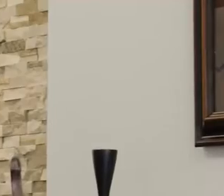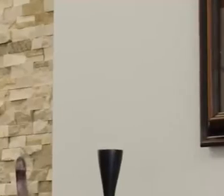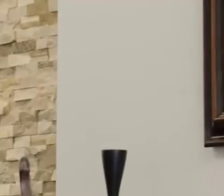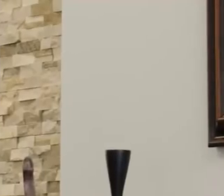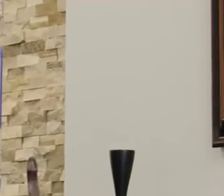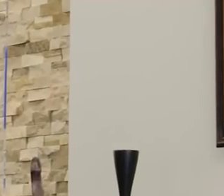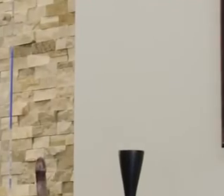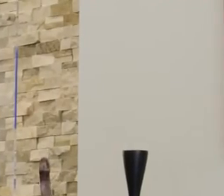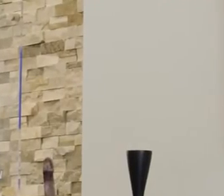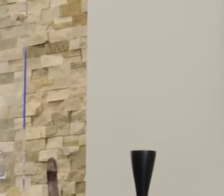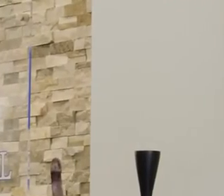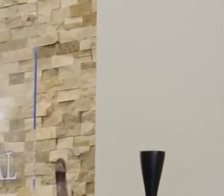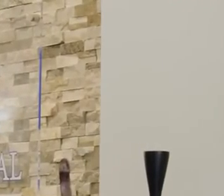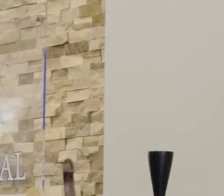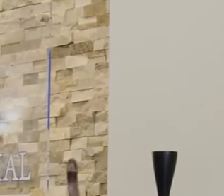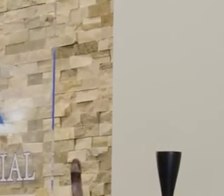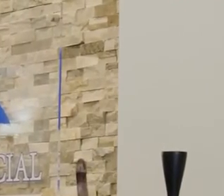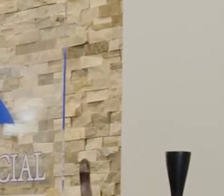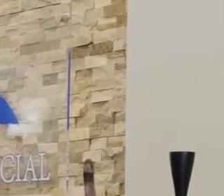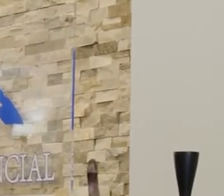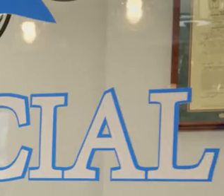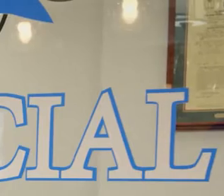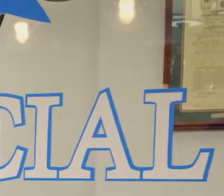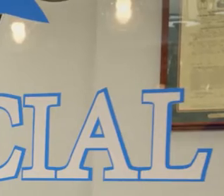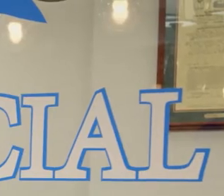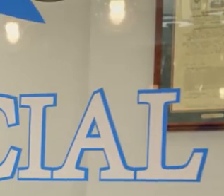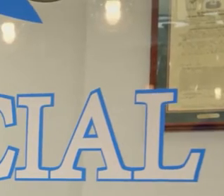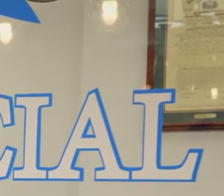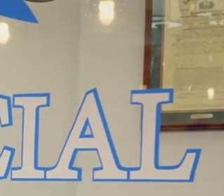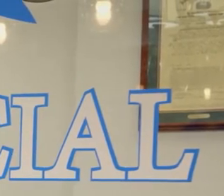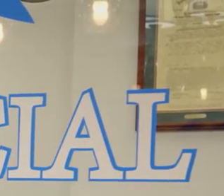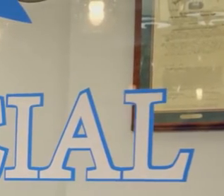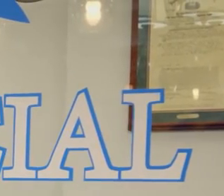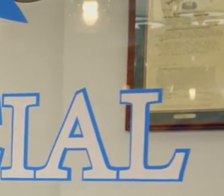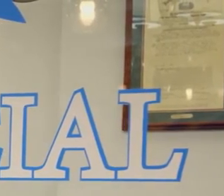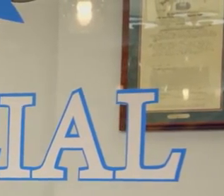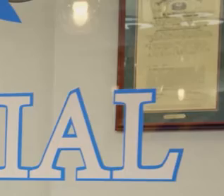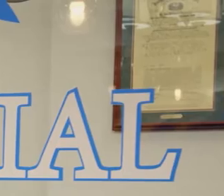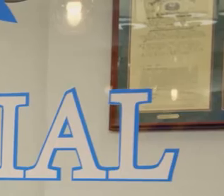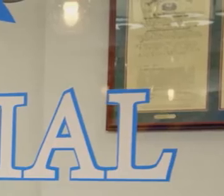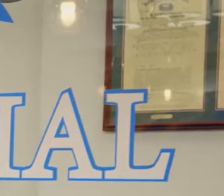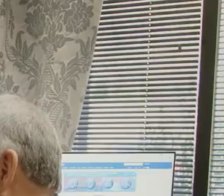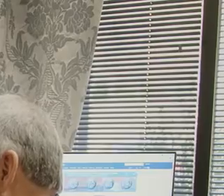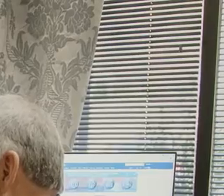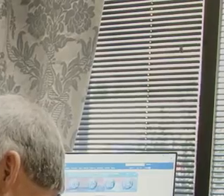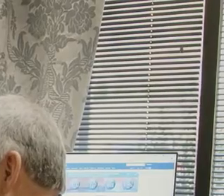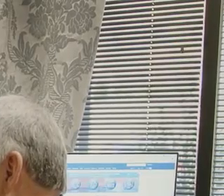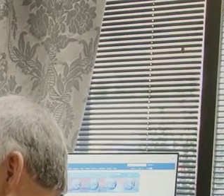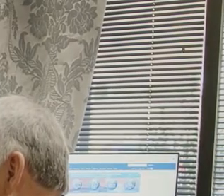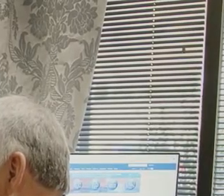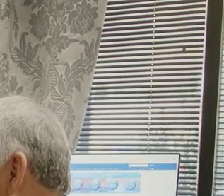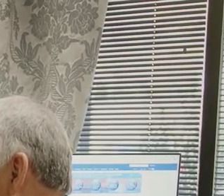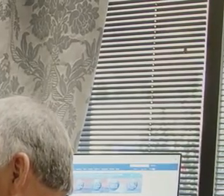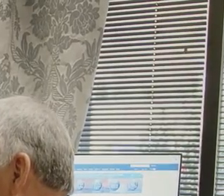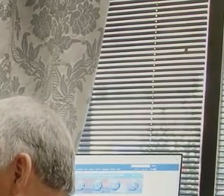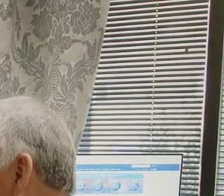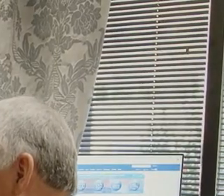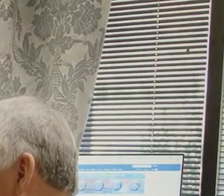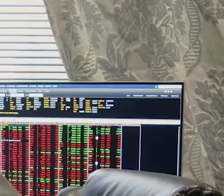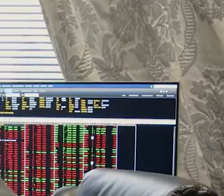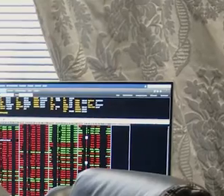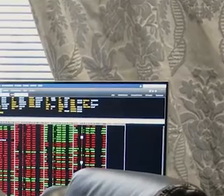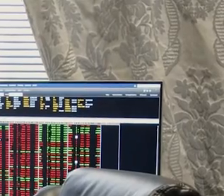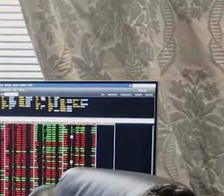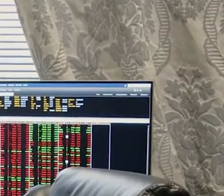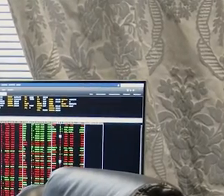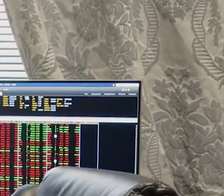You need a financial advisor with the freedom to focus on your specific needs. Whatever your goals, Reed Potter can create